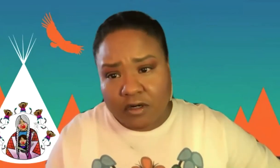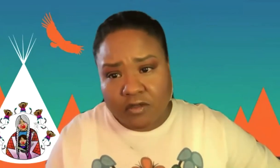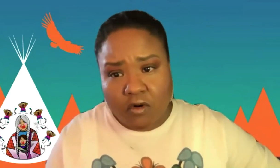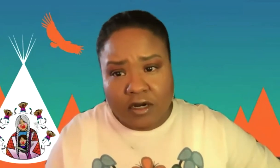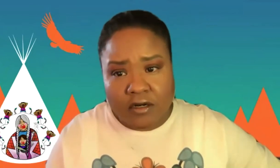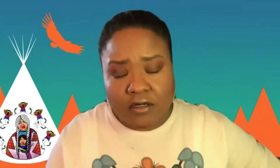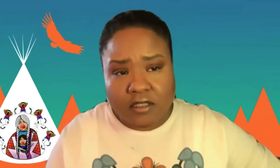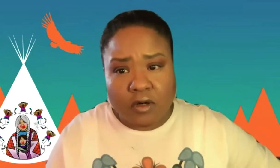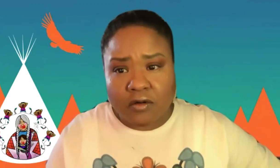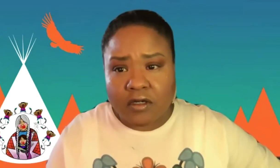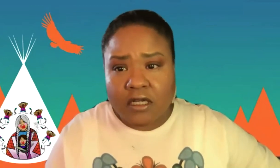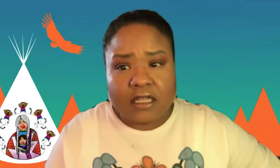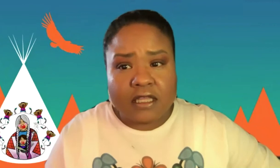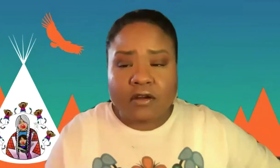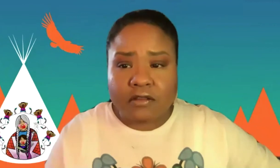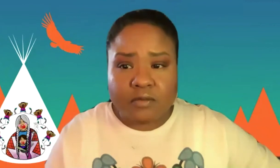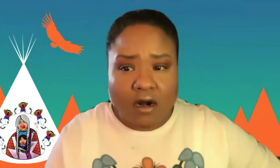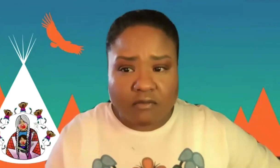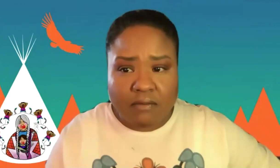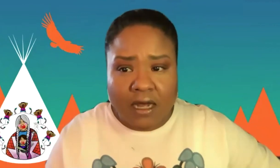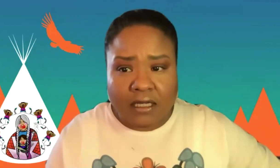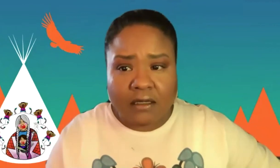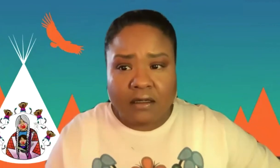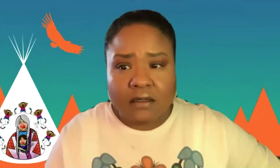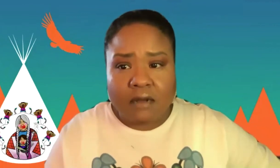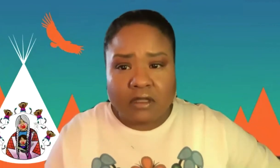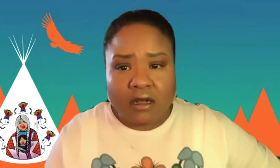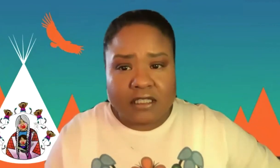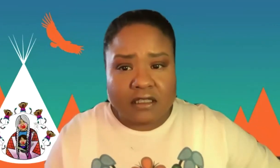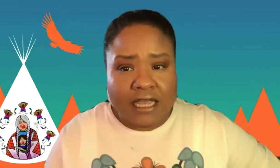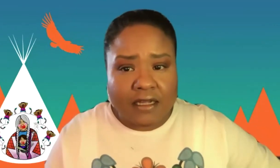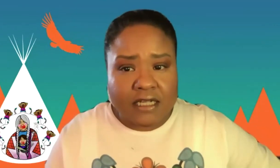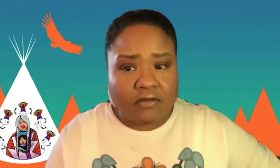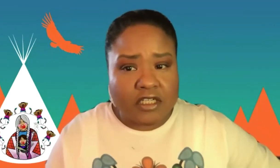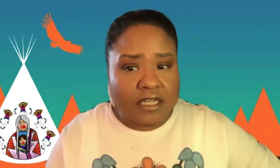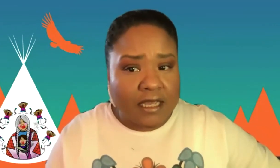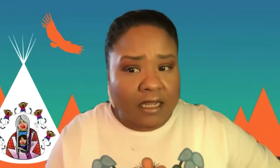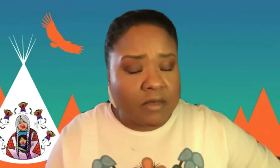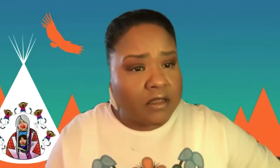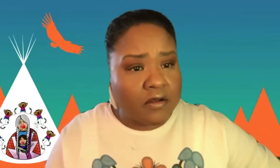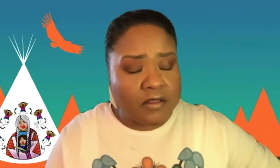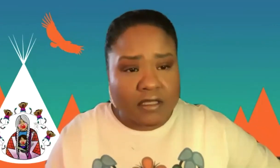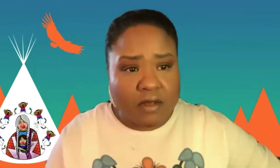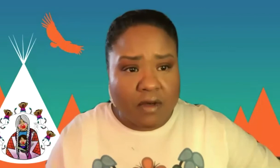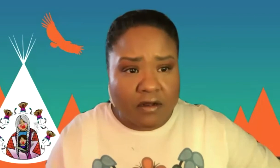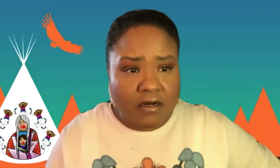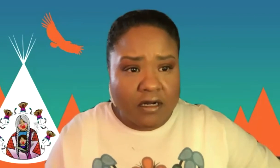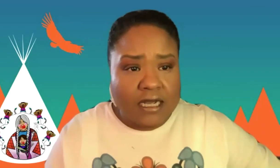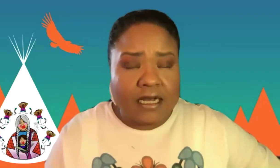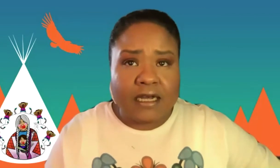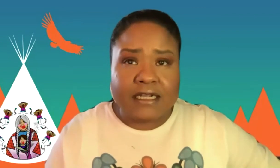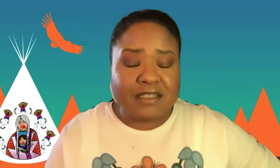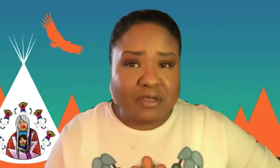Nez Perce warrior spoke that the earth is part of my body. I belong to the land out of which I came and the earth is my mother.